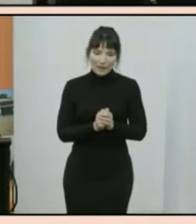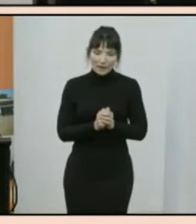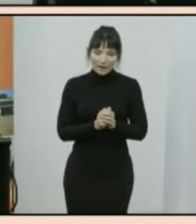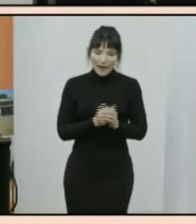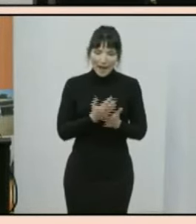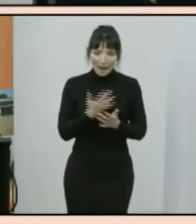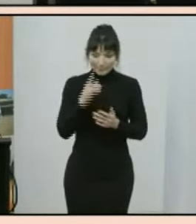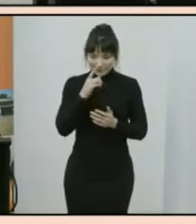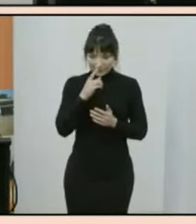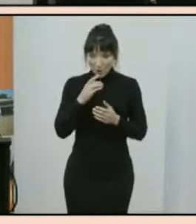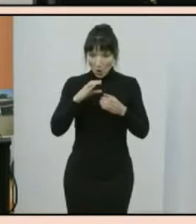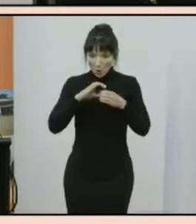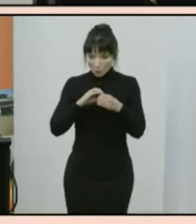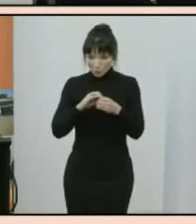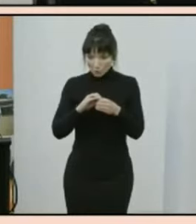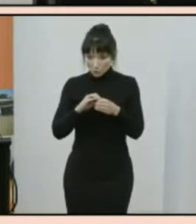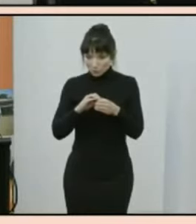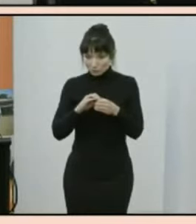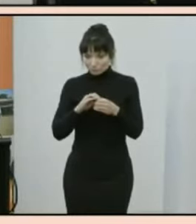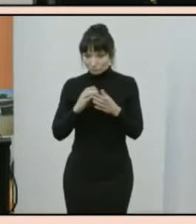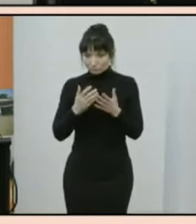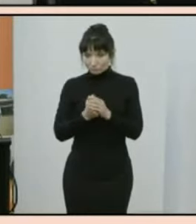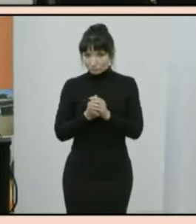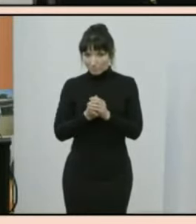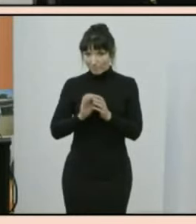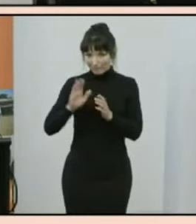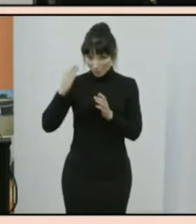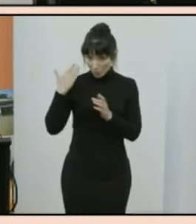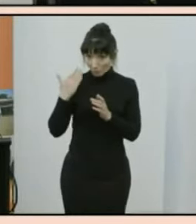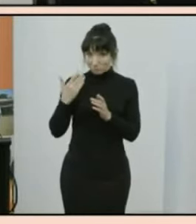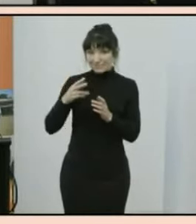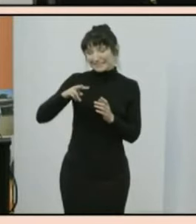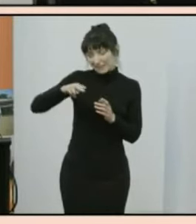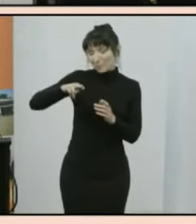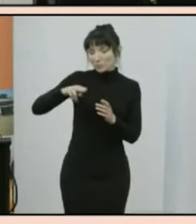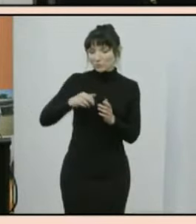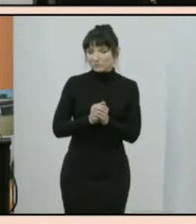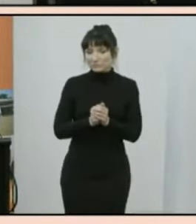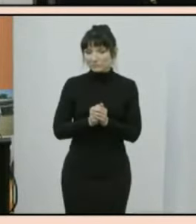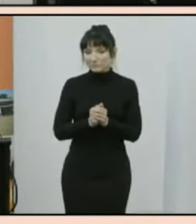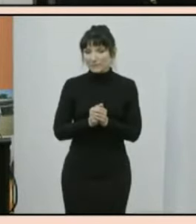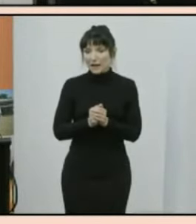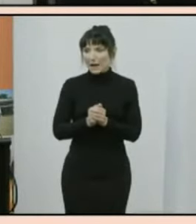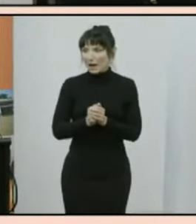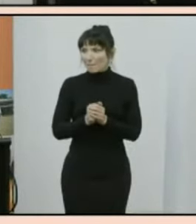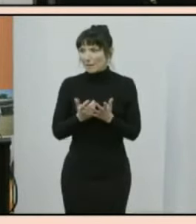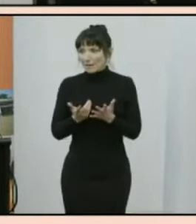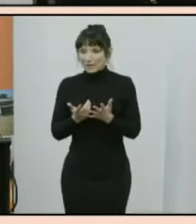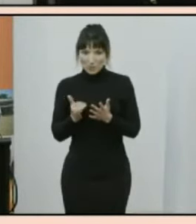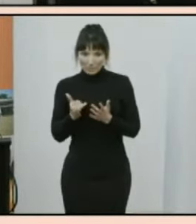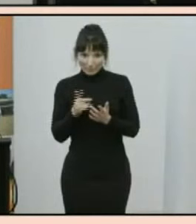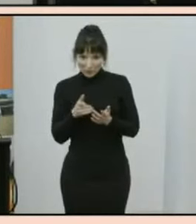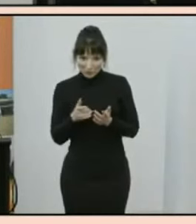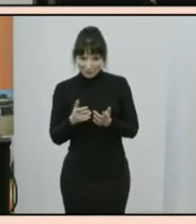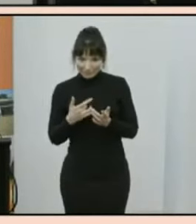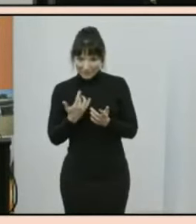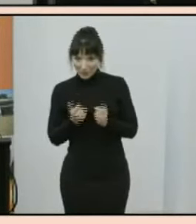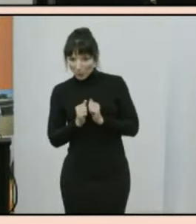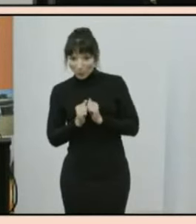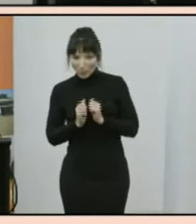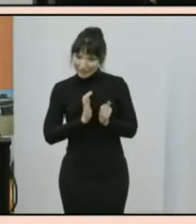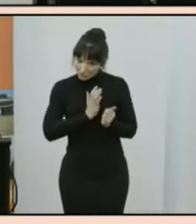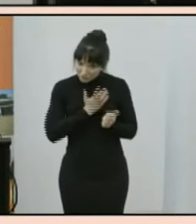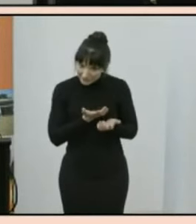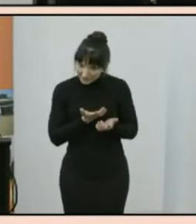while the number owned with a mortgage has doubled now that dr gruin and i have whetted your appetites for the riches available from the